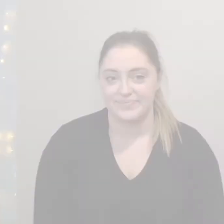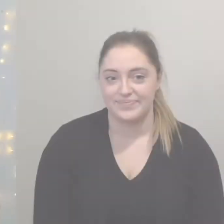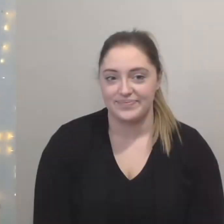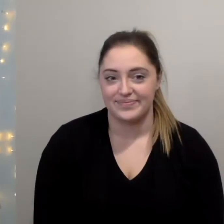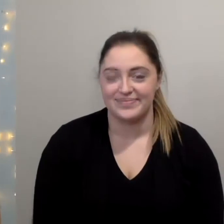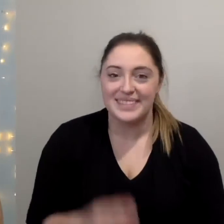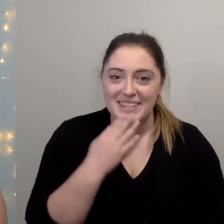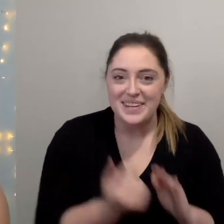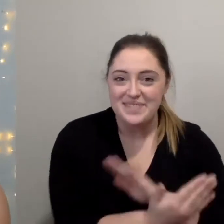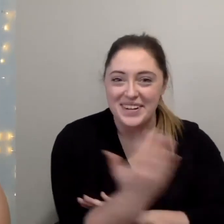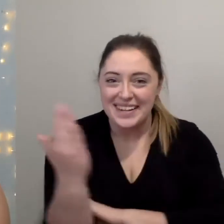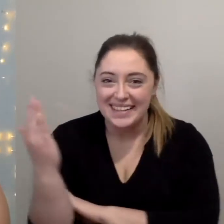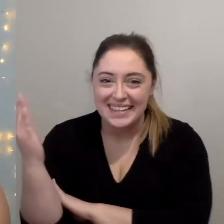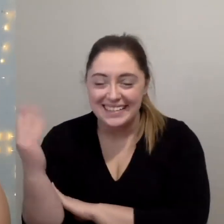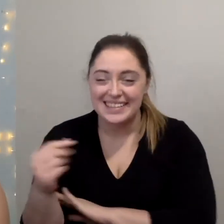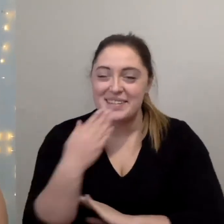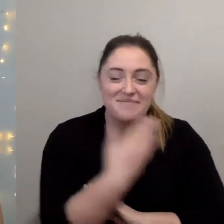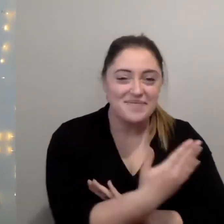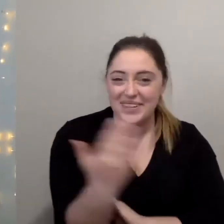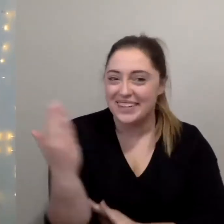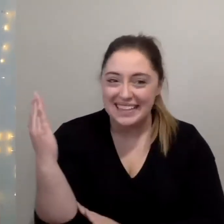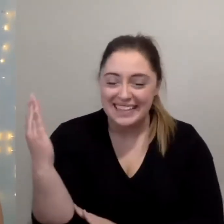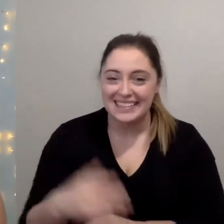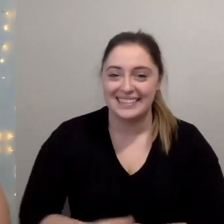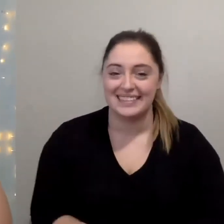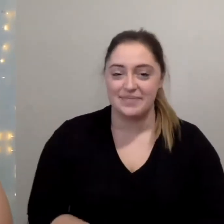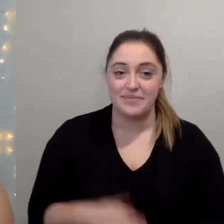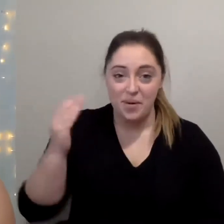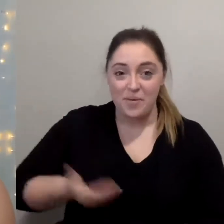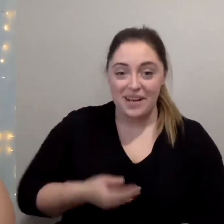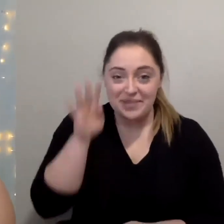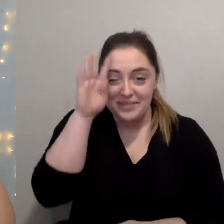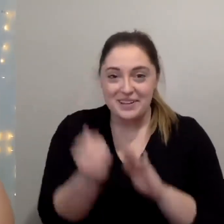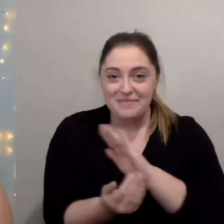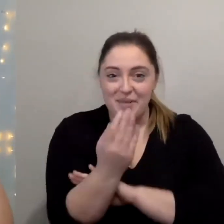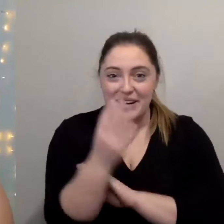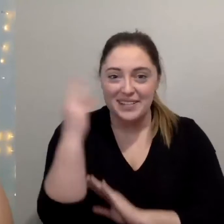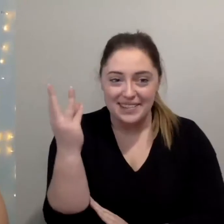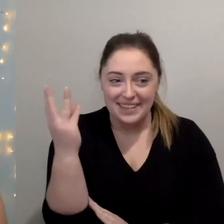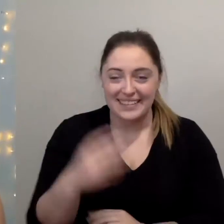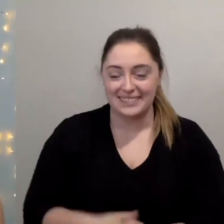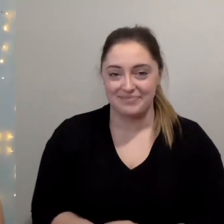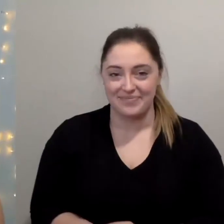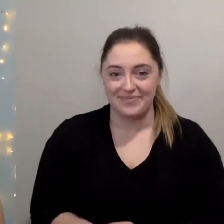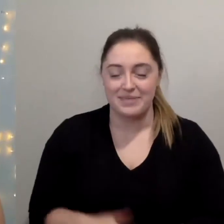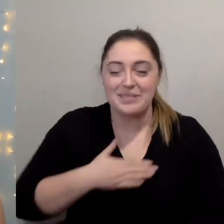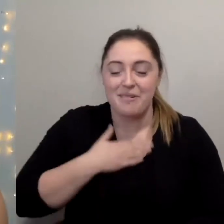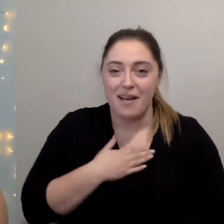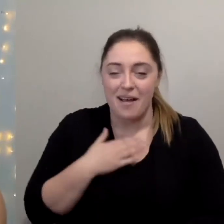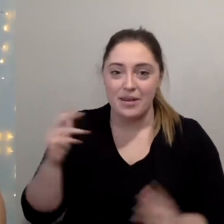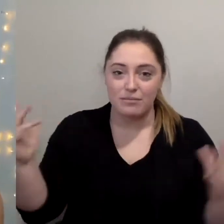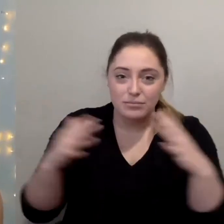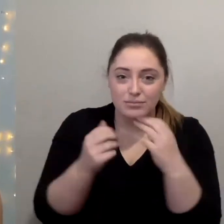good morning good morning everyone welcome to creative mornings Winnipeg we're so happy that you're joining